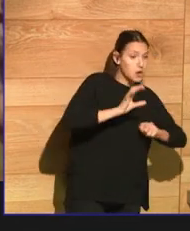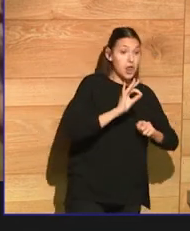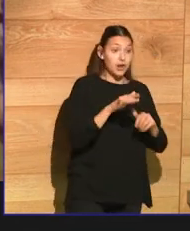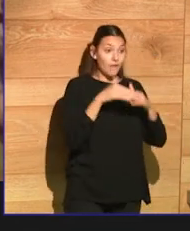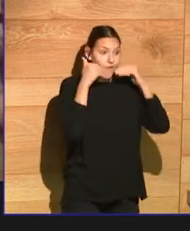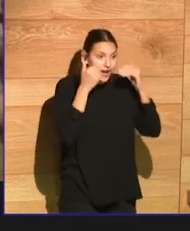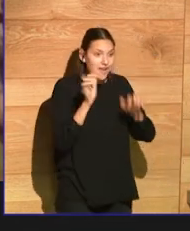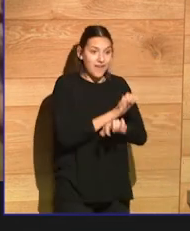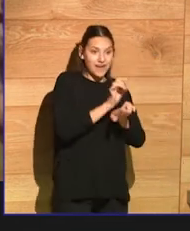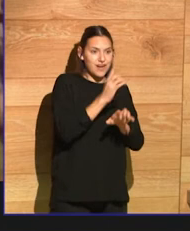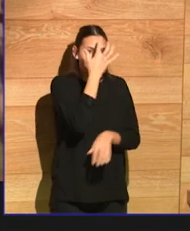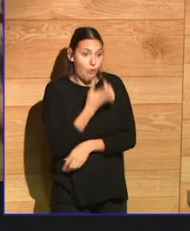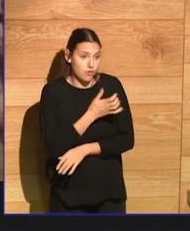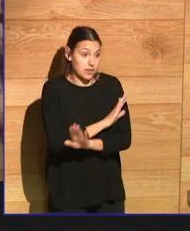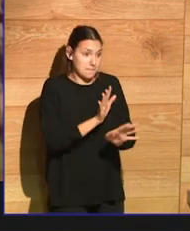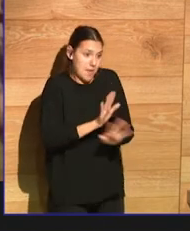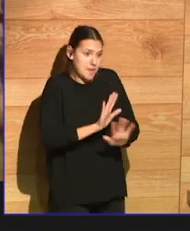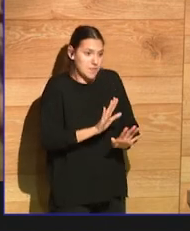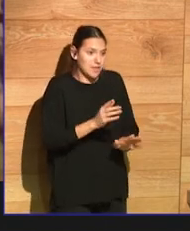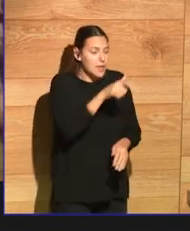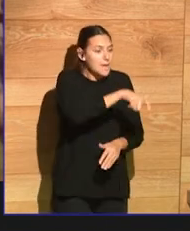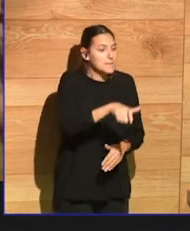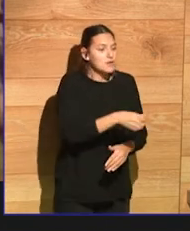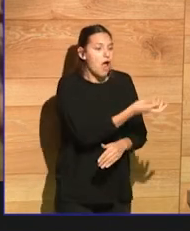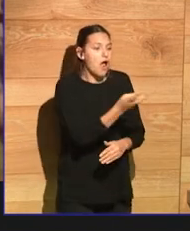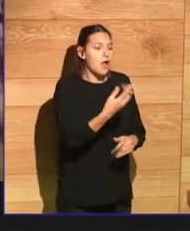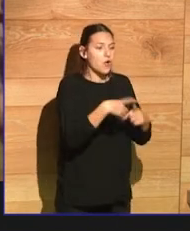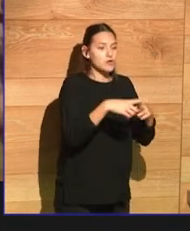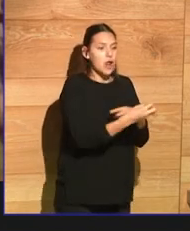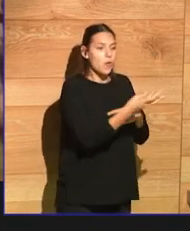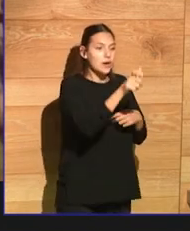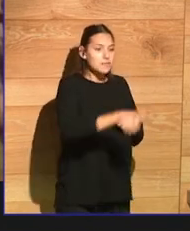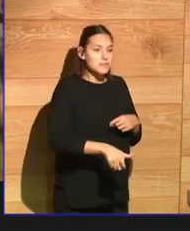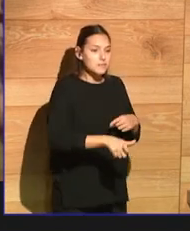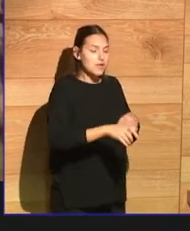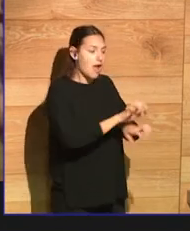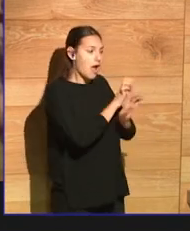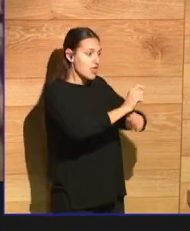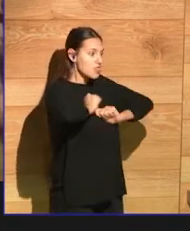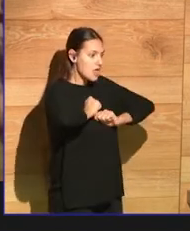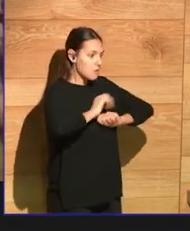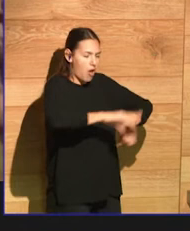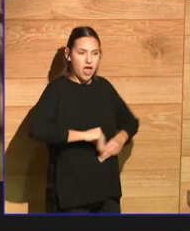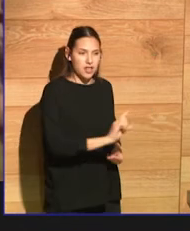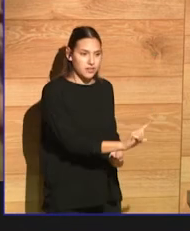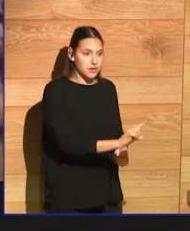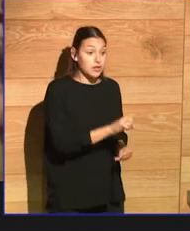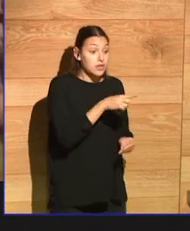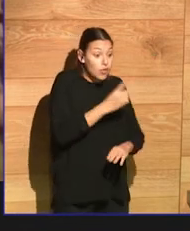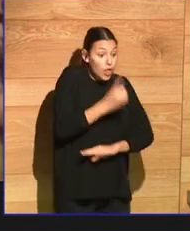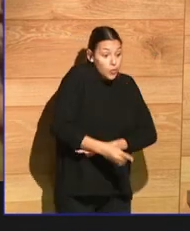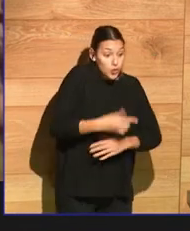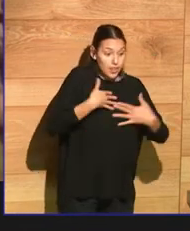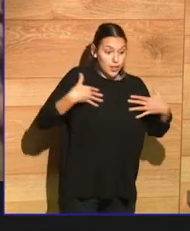that it made them laugh. so that emotional authority is the new supreme authority, and the